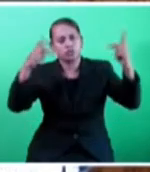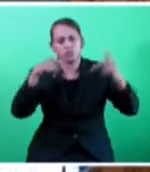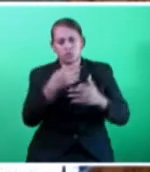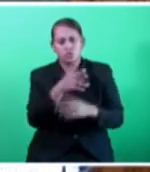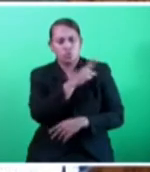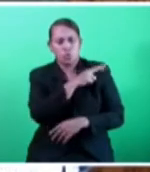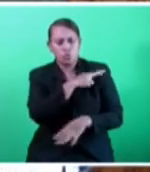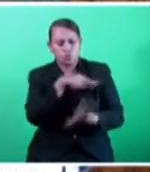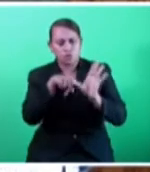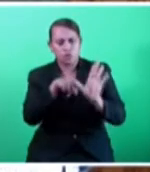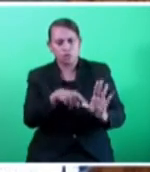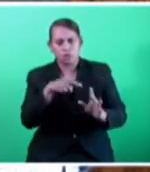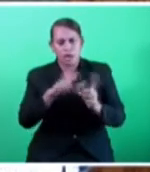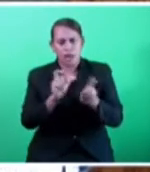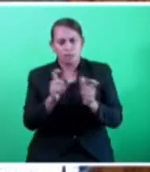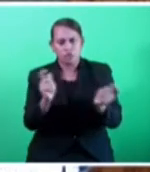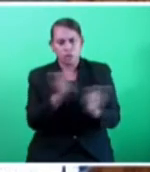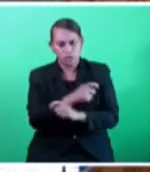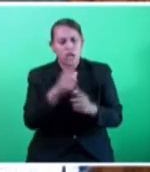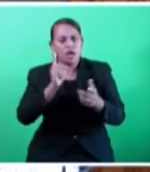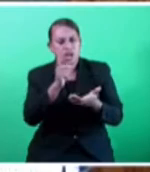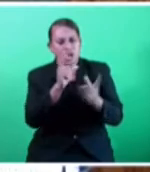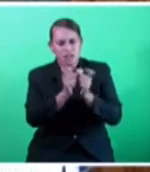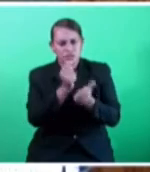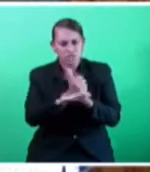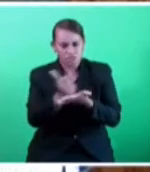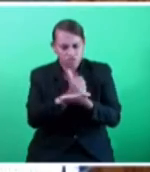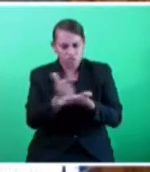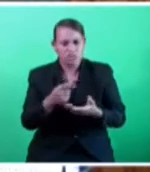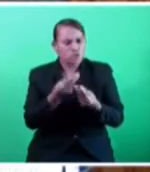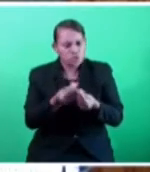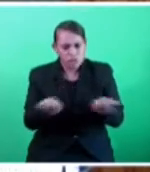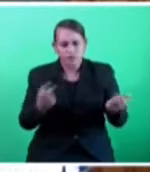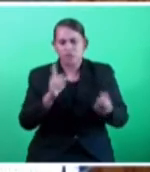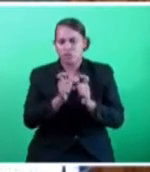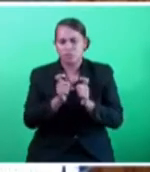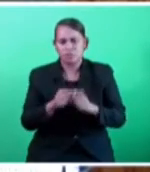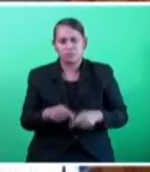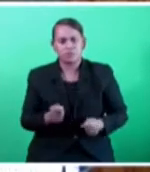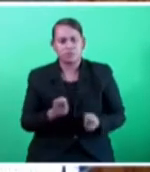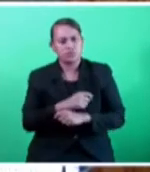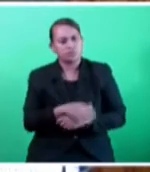Ministry to engage youth and stakeholders in mitigating climate change impacts? Thank you, Honourable Speaker.